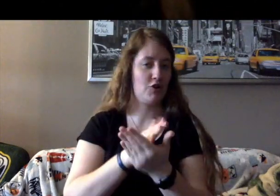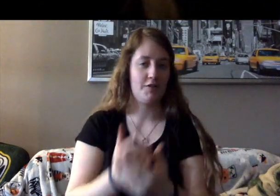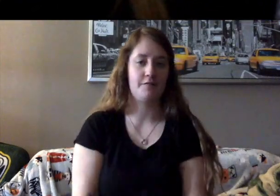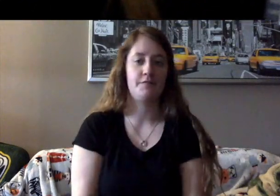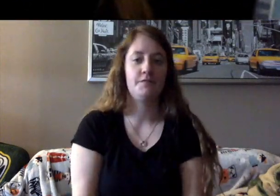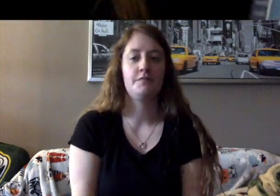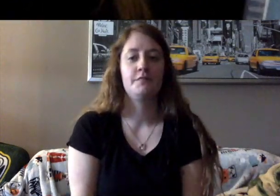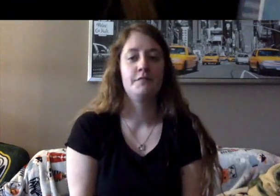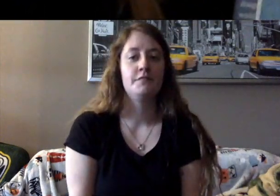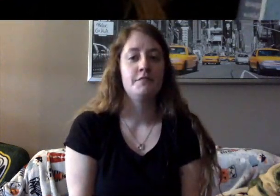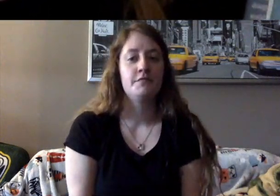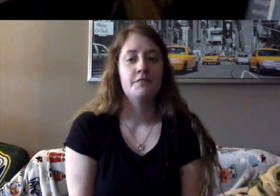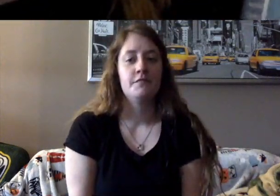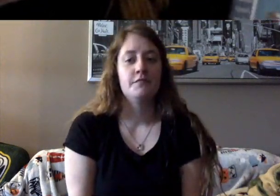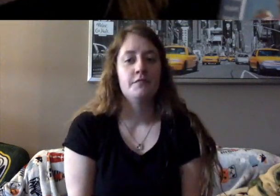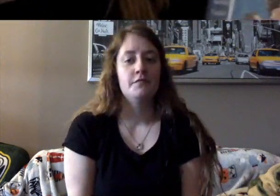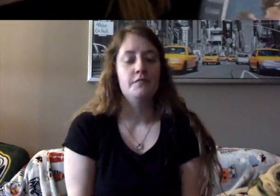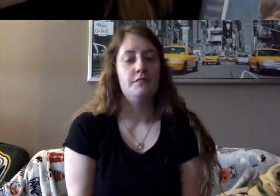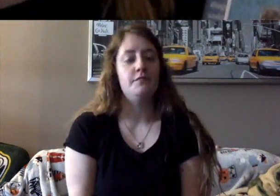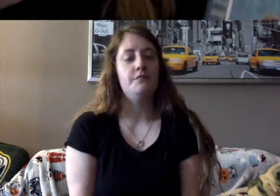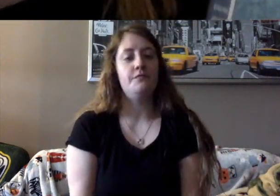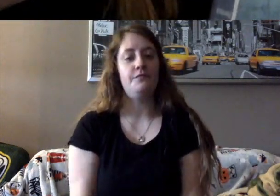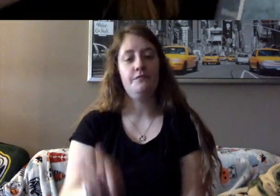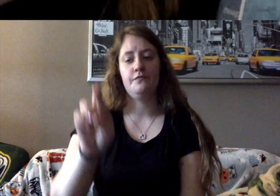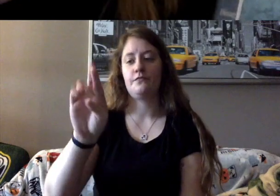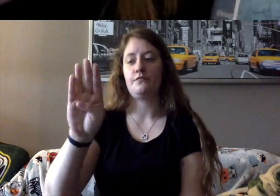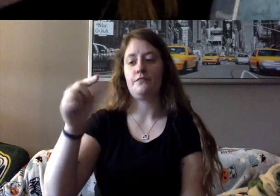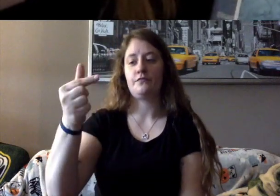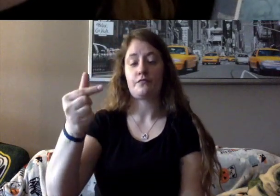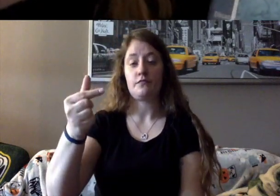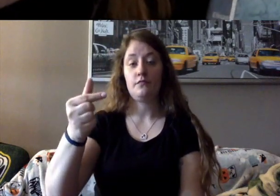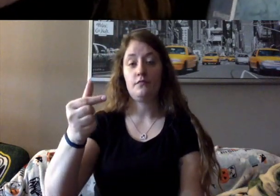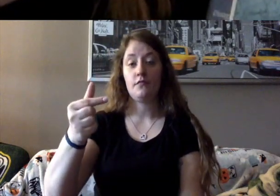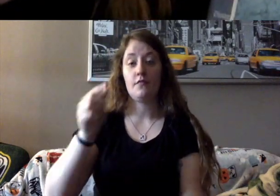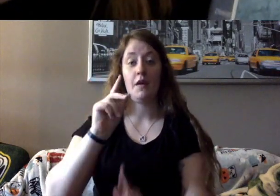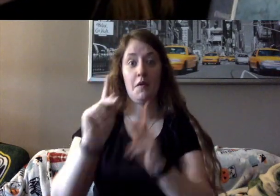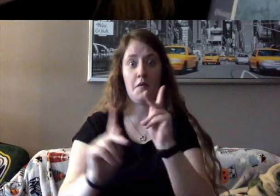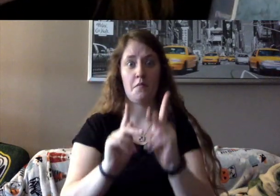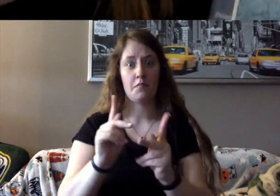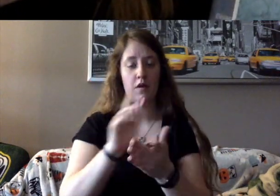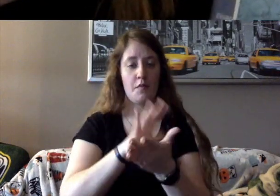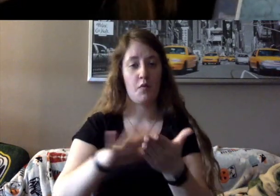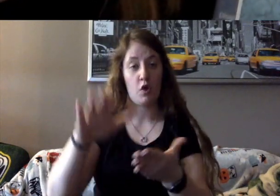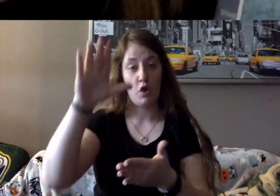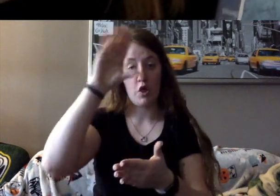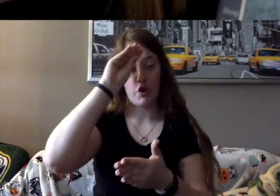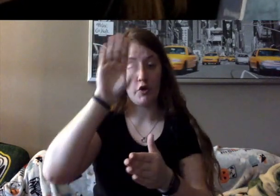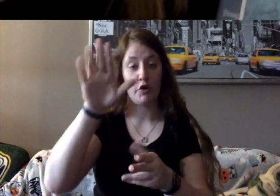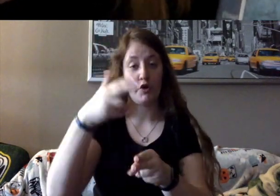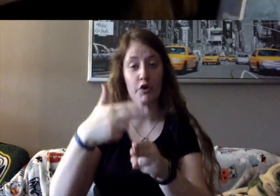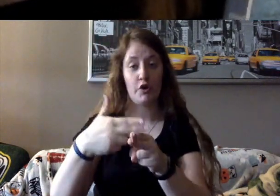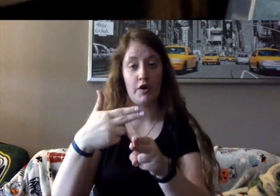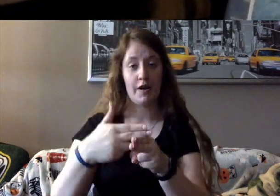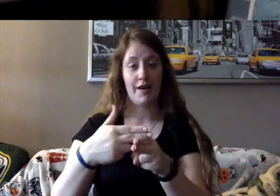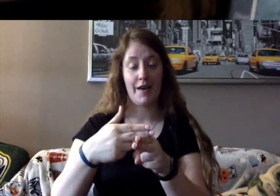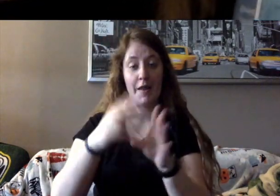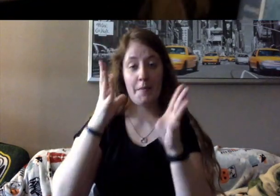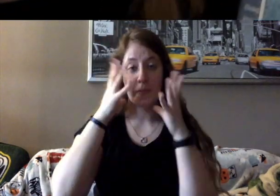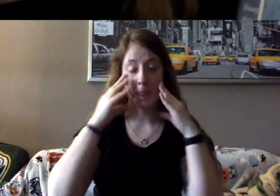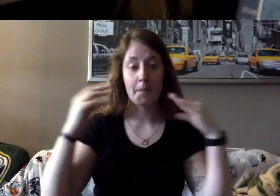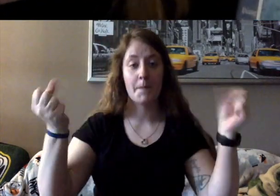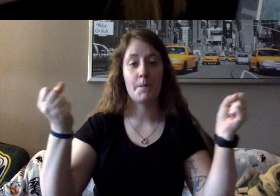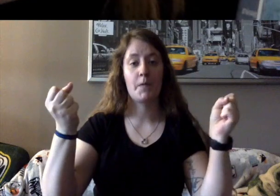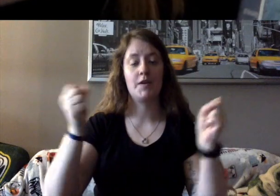Ruth became well-known as a lawyer, so well-known that President Jimmy Carter chose her to be a judge in